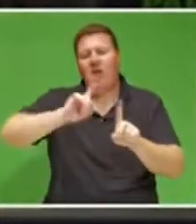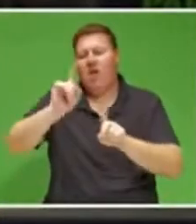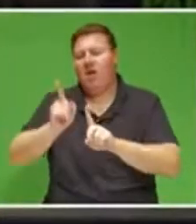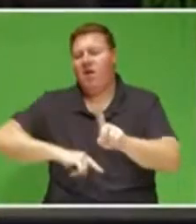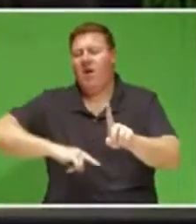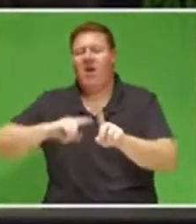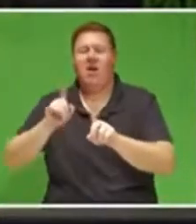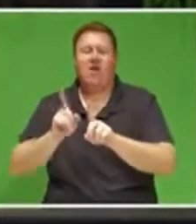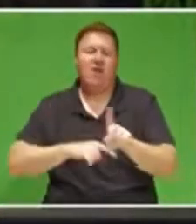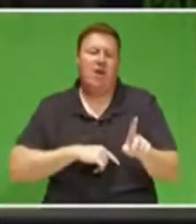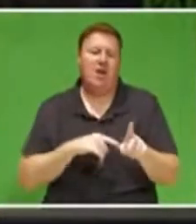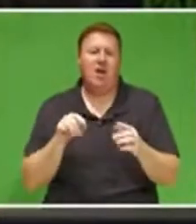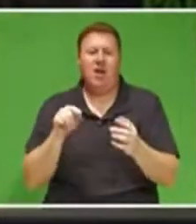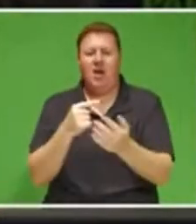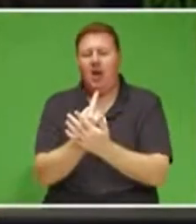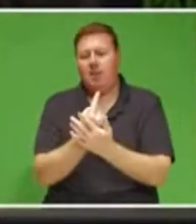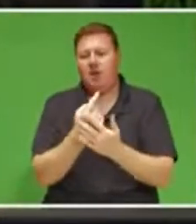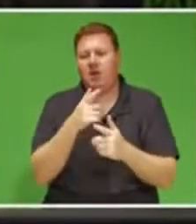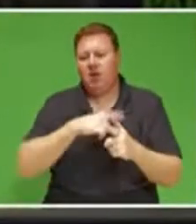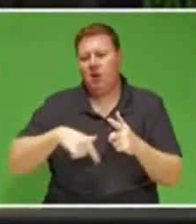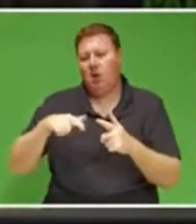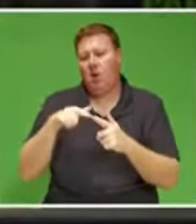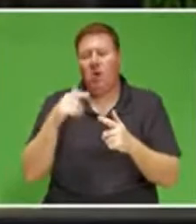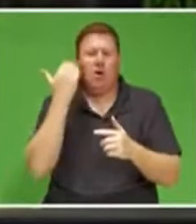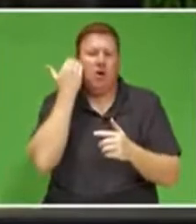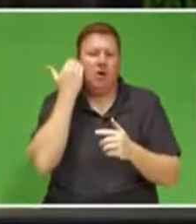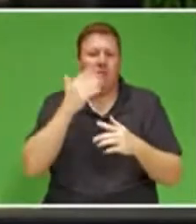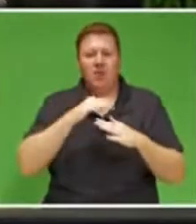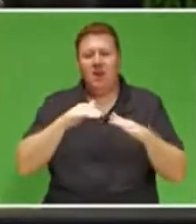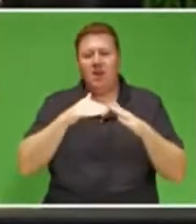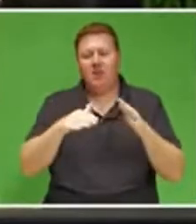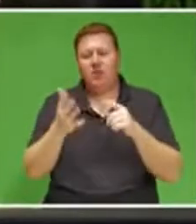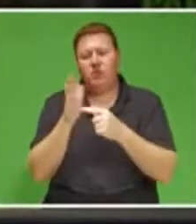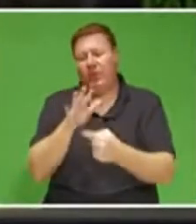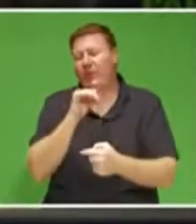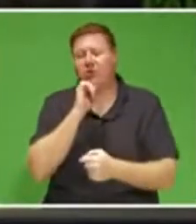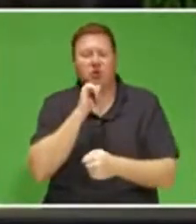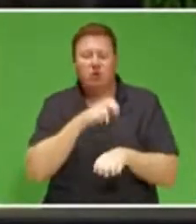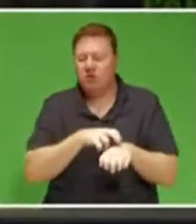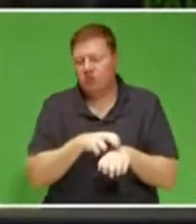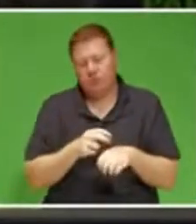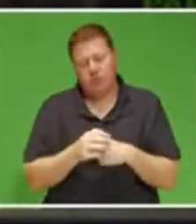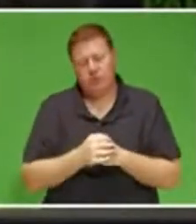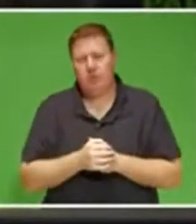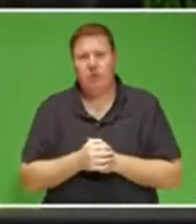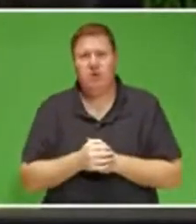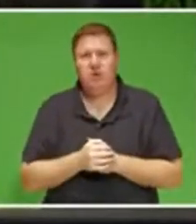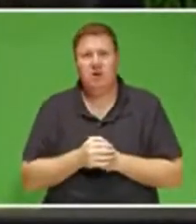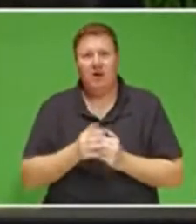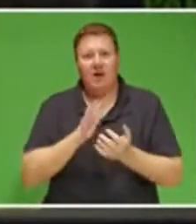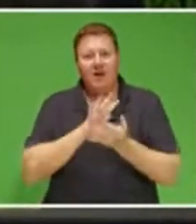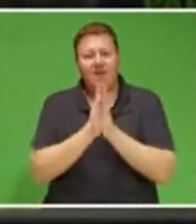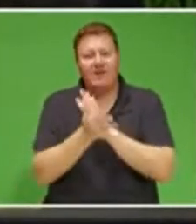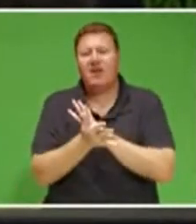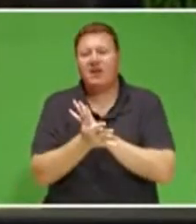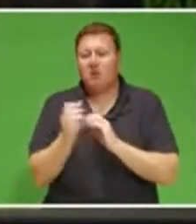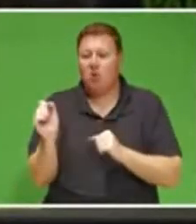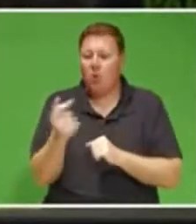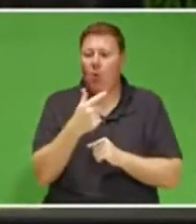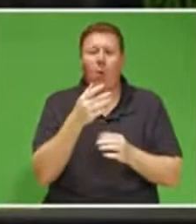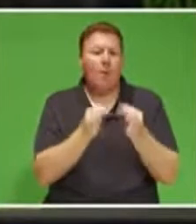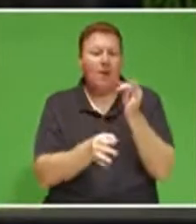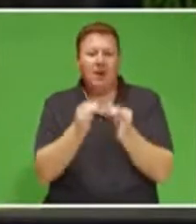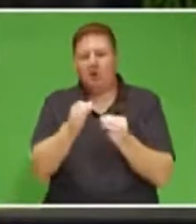we are experiencing at local government level. And this affects all parties